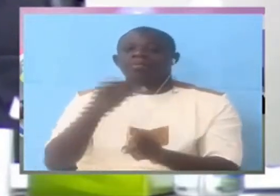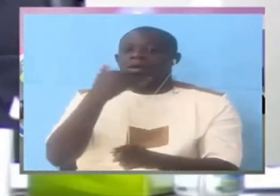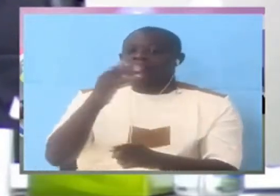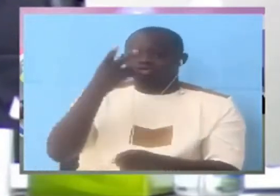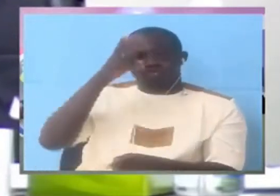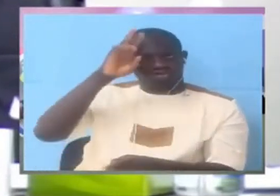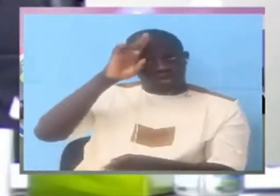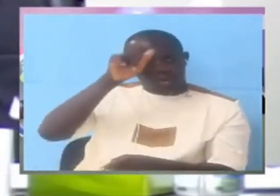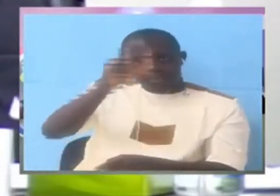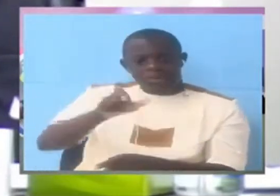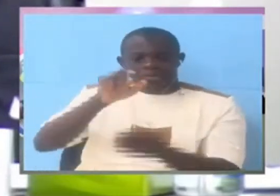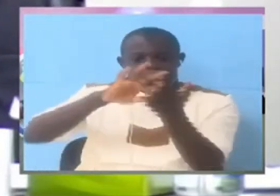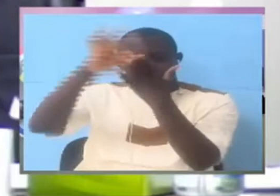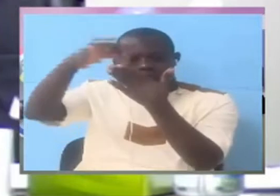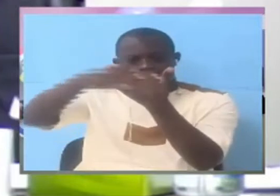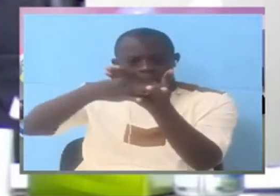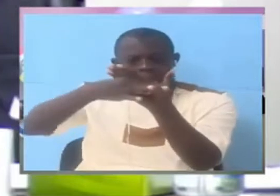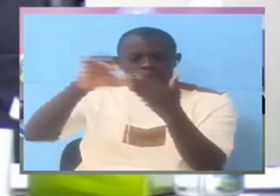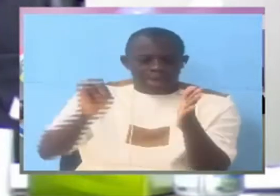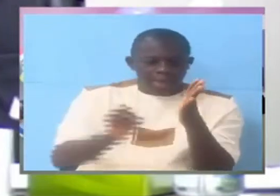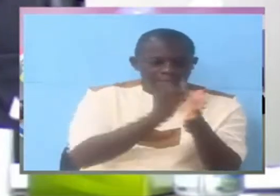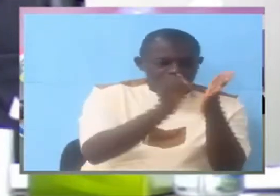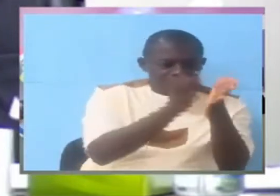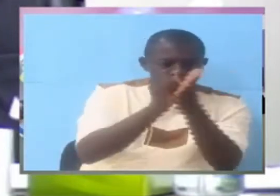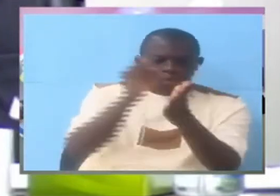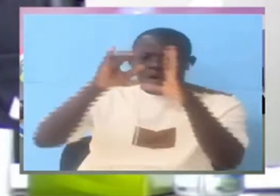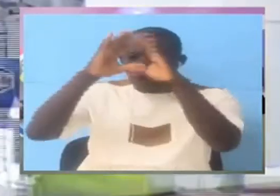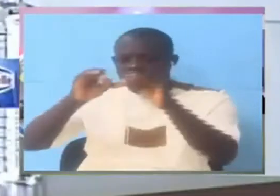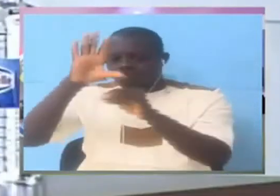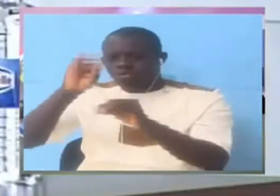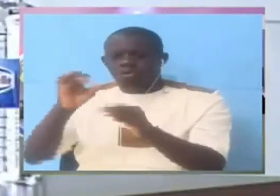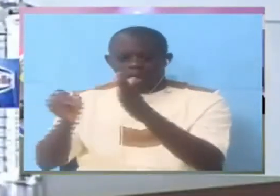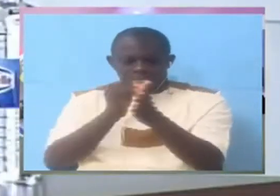suspects be transferred to Investigations Department for Investigations?